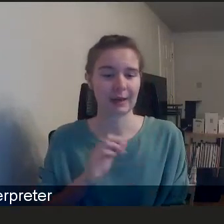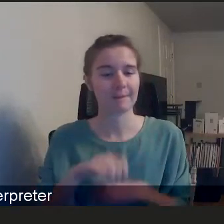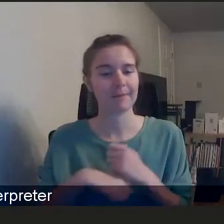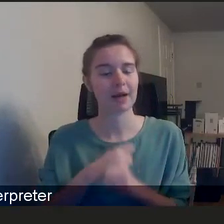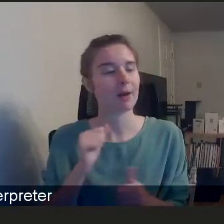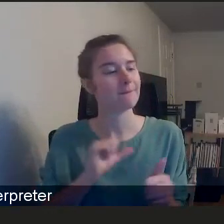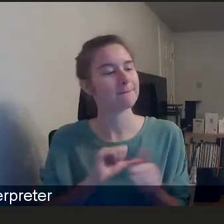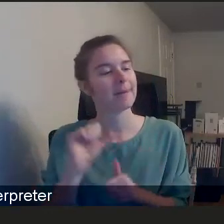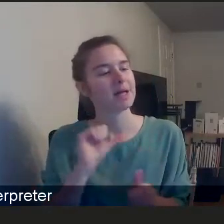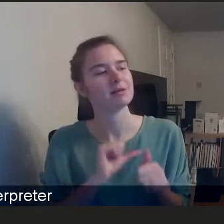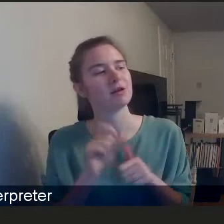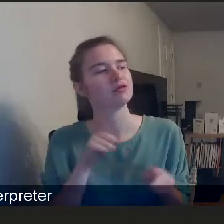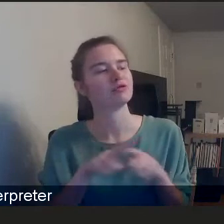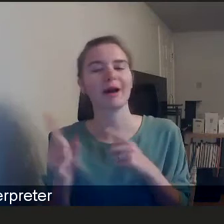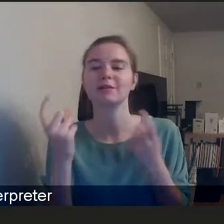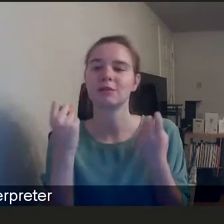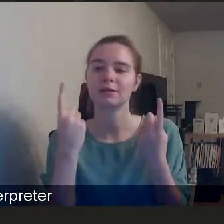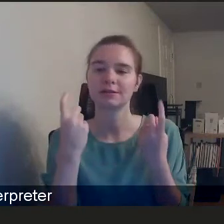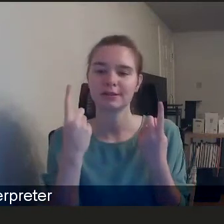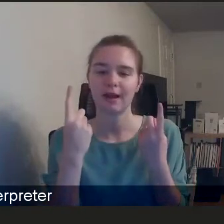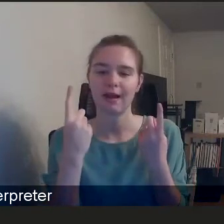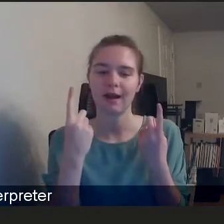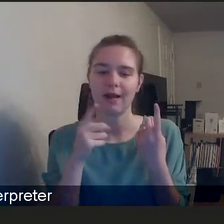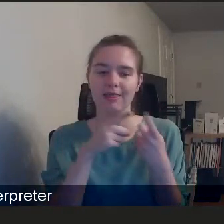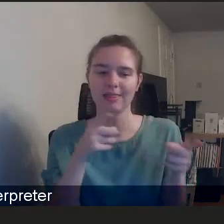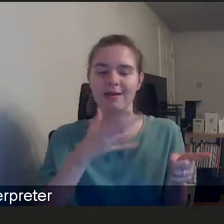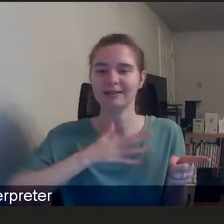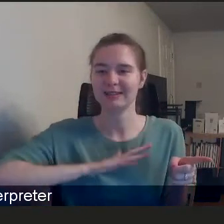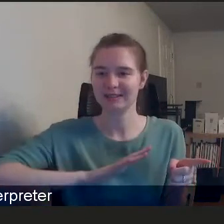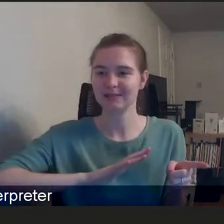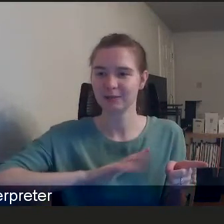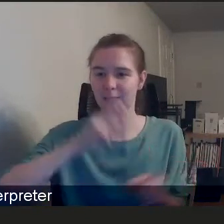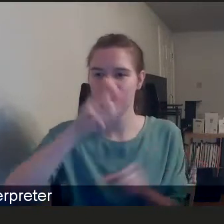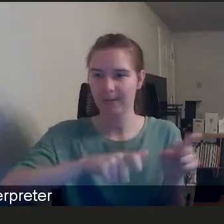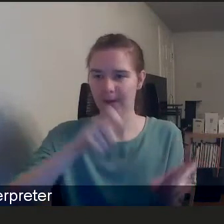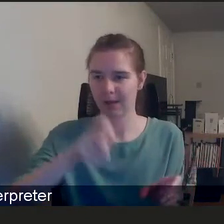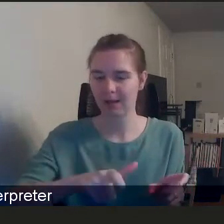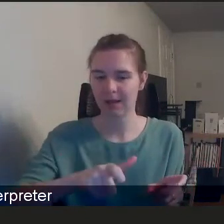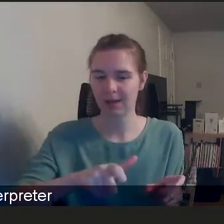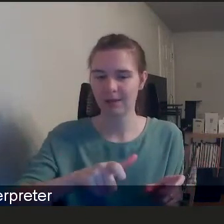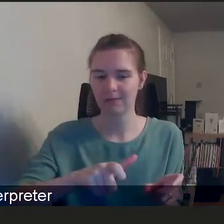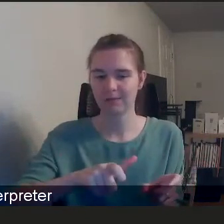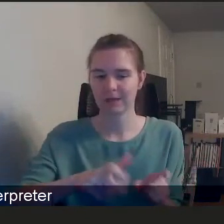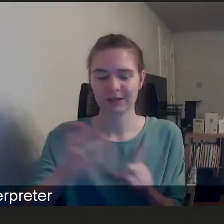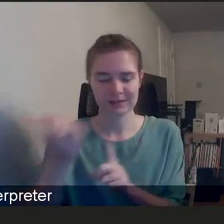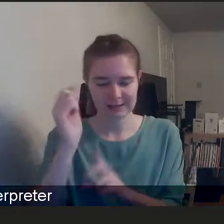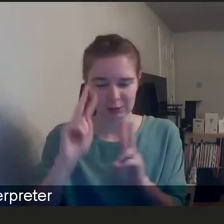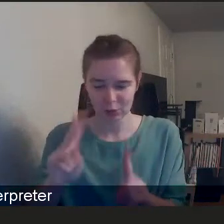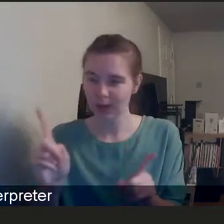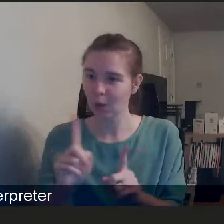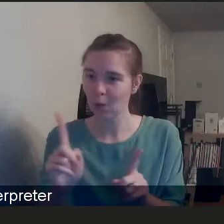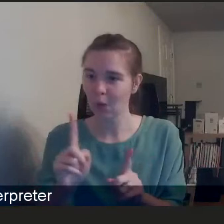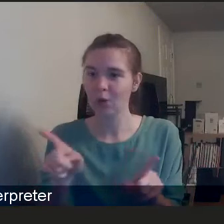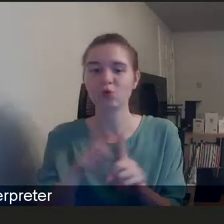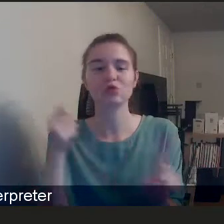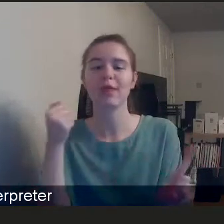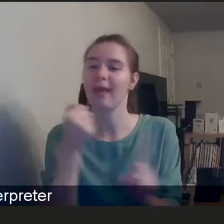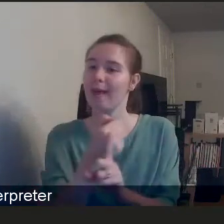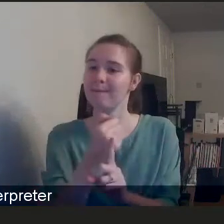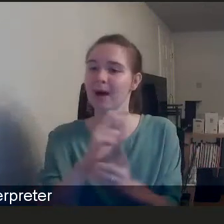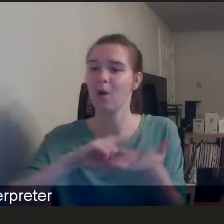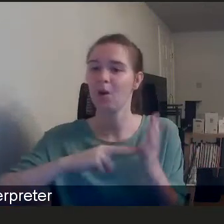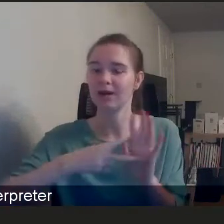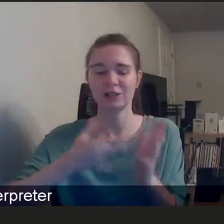understanding what the need is. And, you know, what success does look like and the impacts that organisations